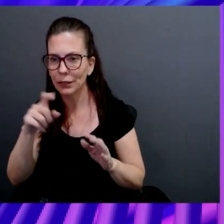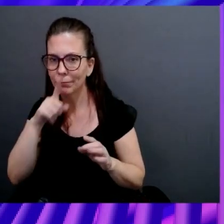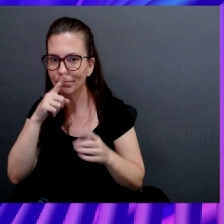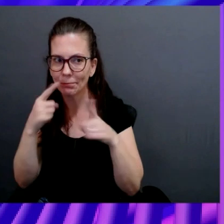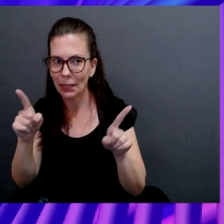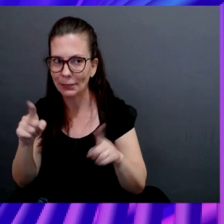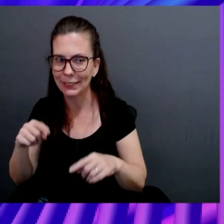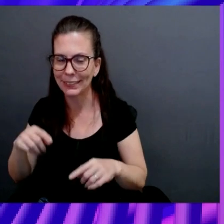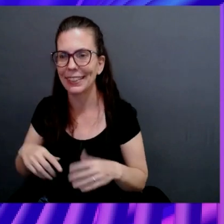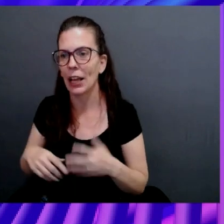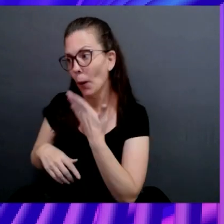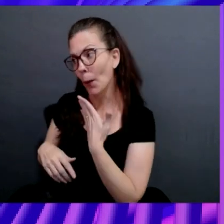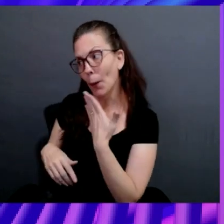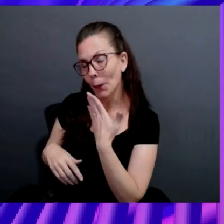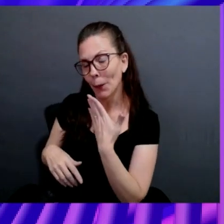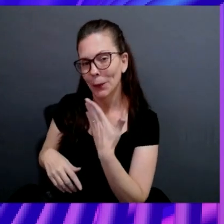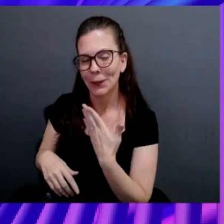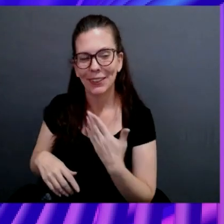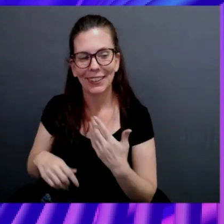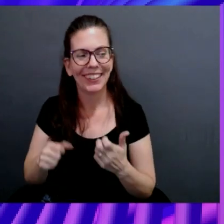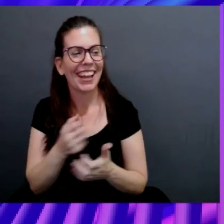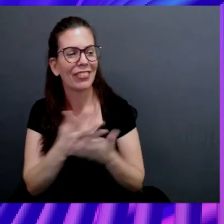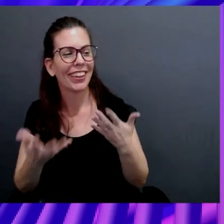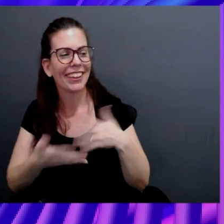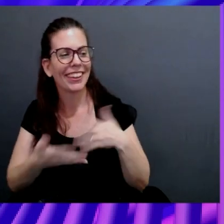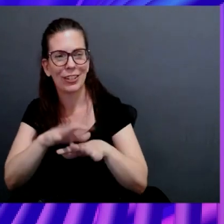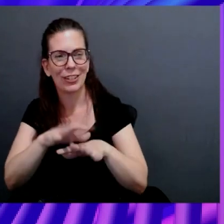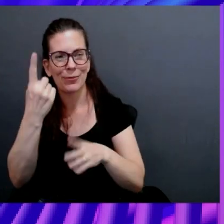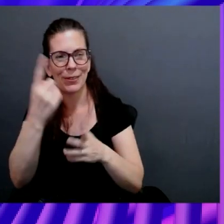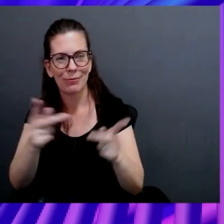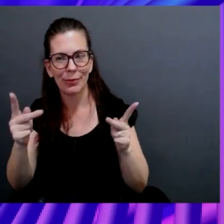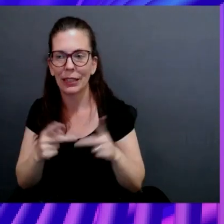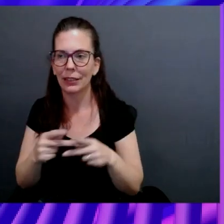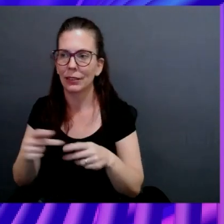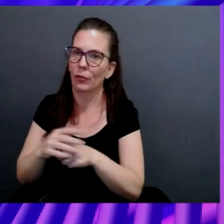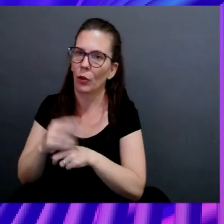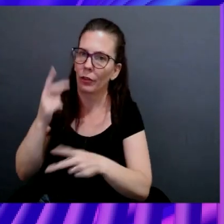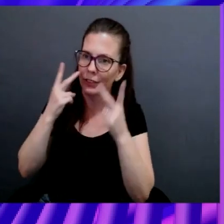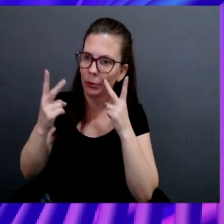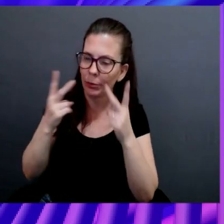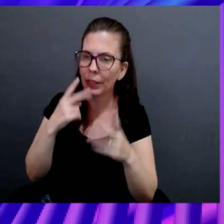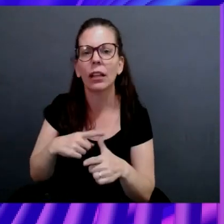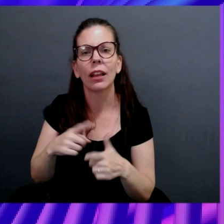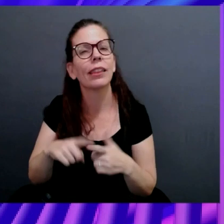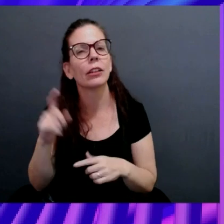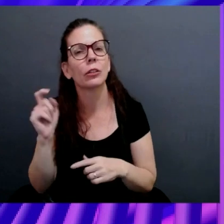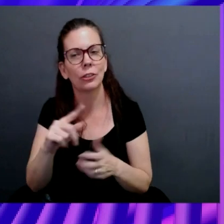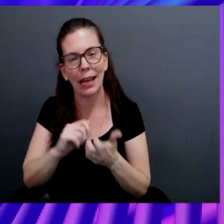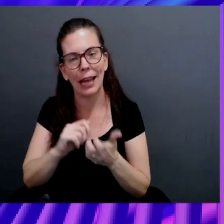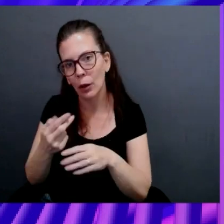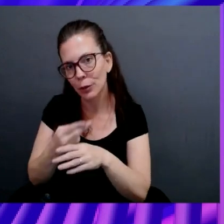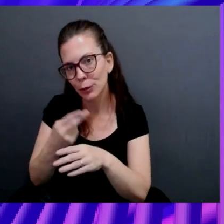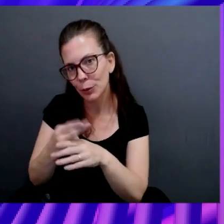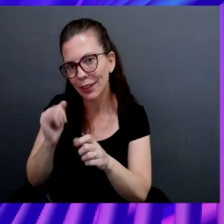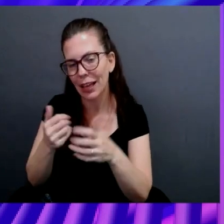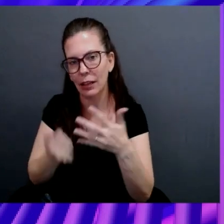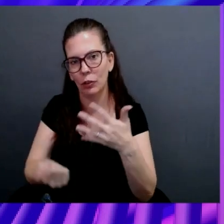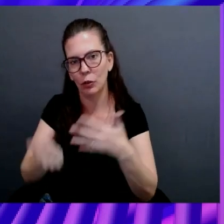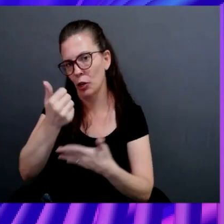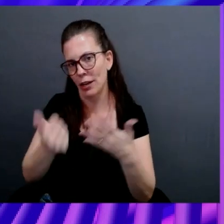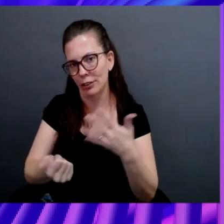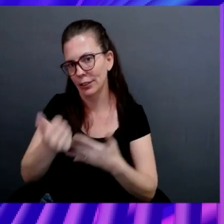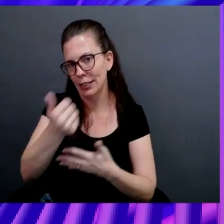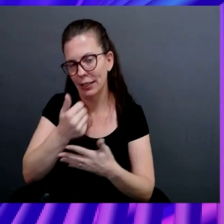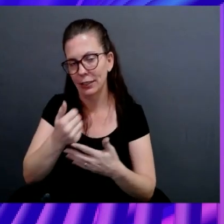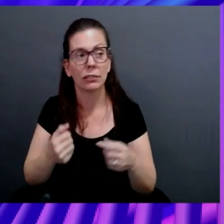But basically, everything integrates to one place. You have full visibility. And then the question, how do you use all of this in order to prioritize? Right. And